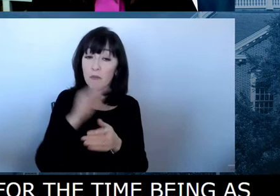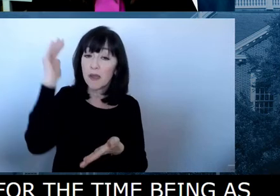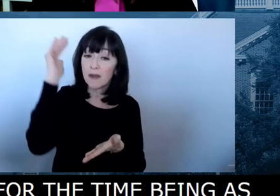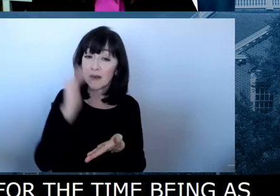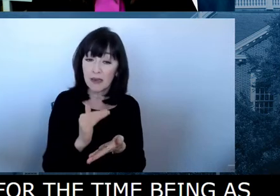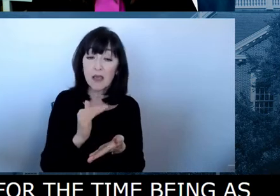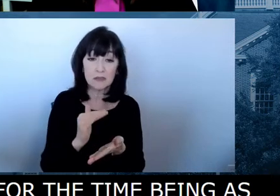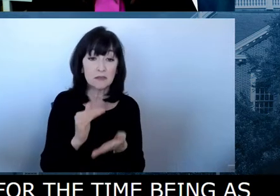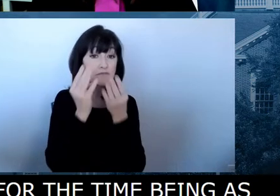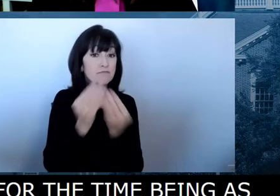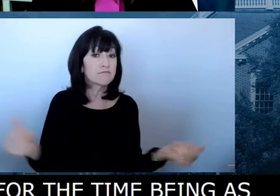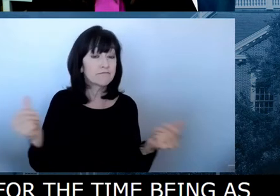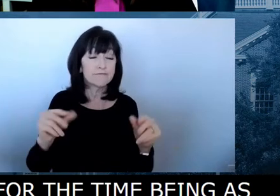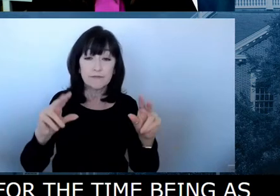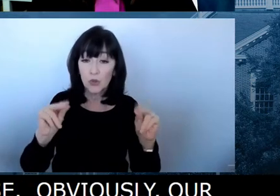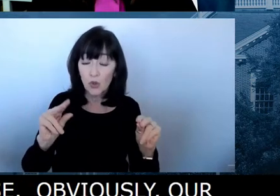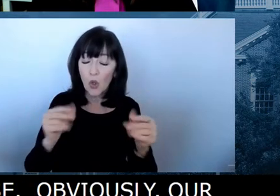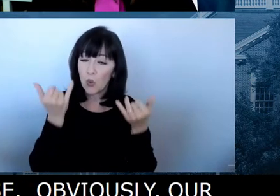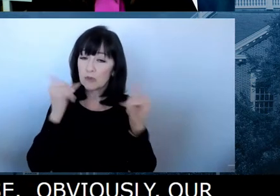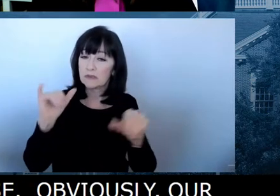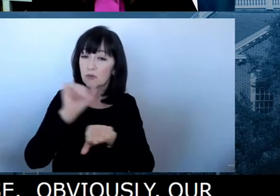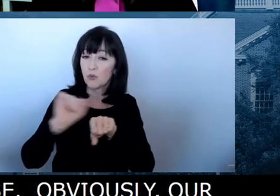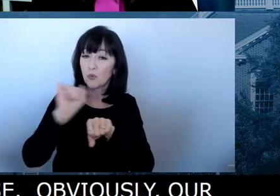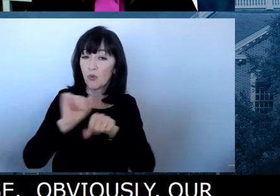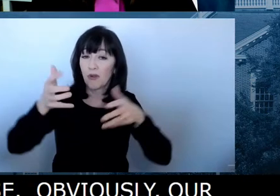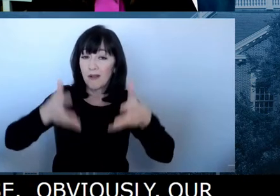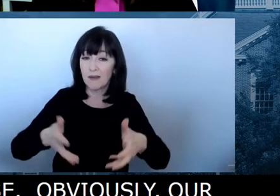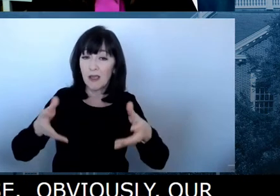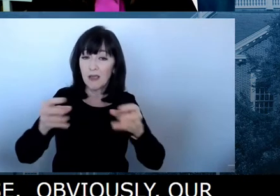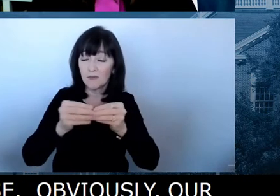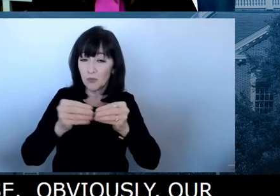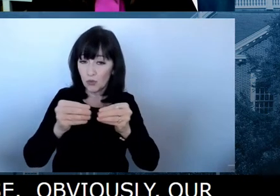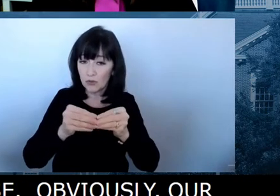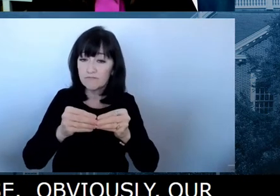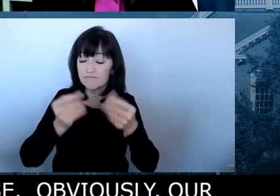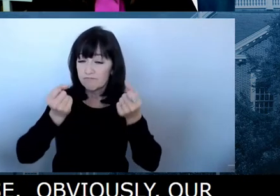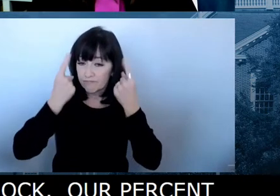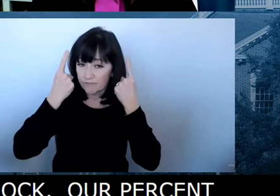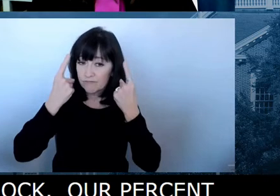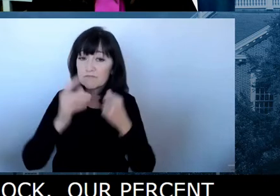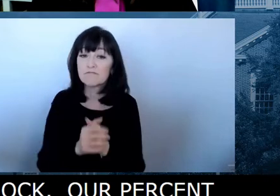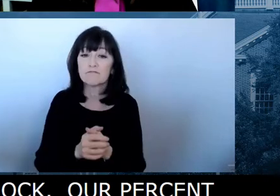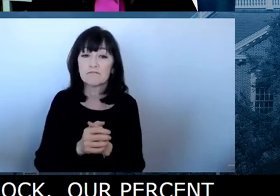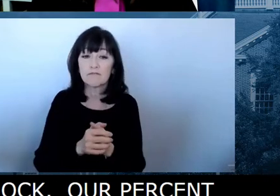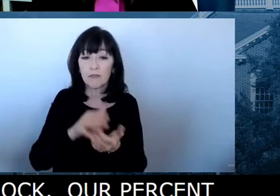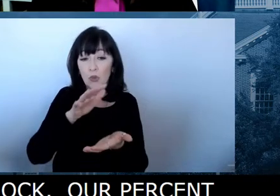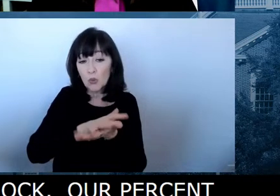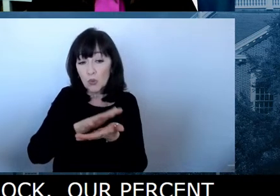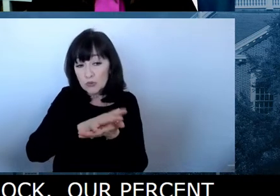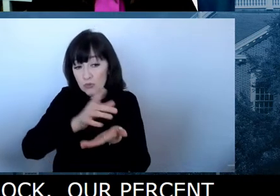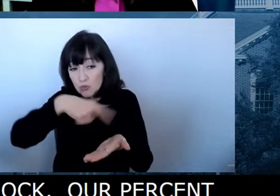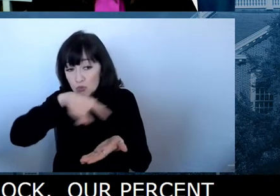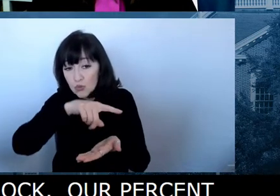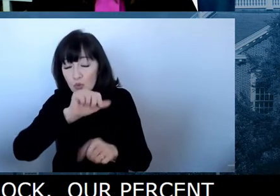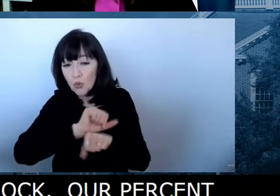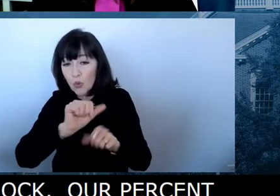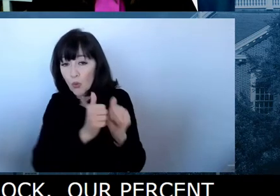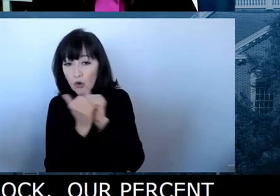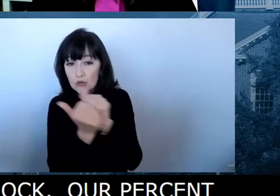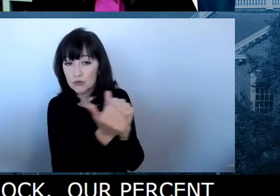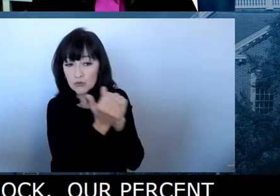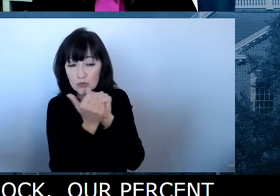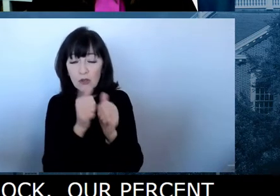still have a little ways to go there. Uh, we've got some work to do with our school superintendents and school staff and,